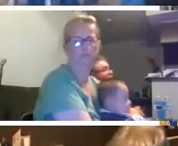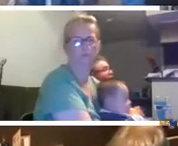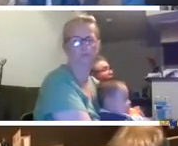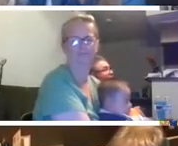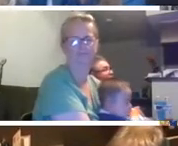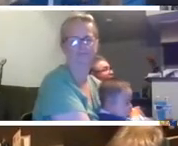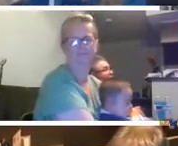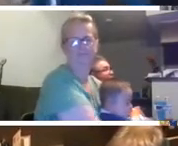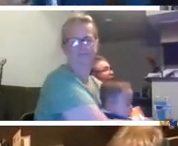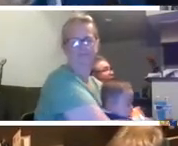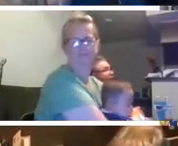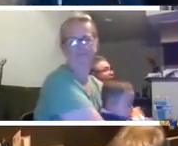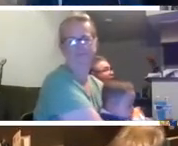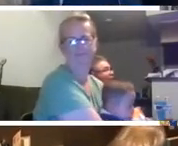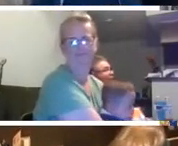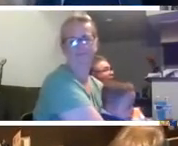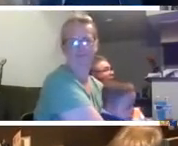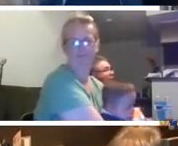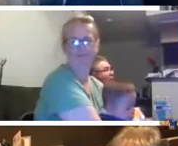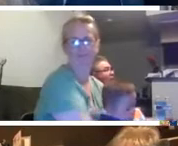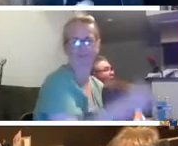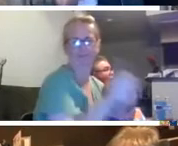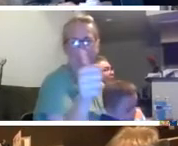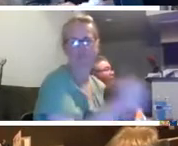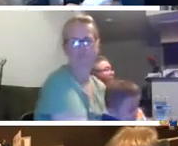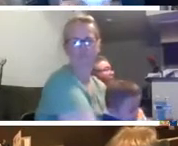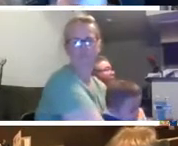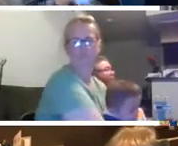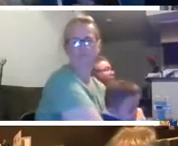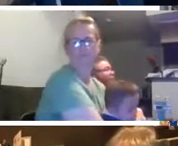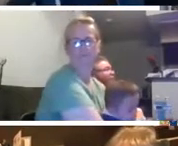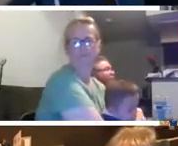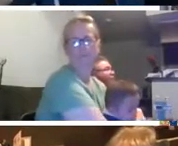Okay. See my little battery dying. Hopefully my husband will come out here and figure this out. Okay.